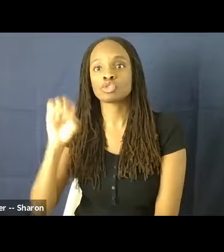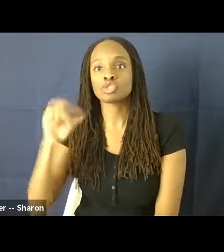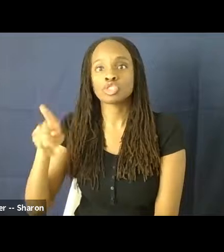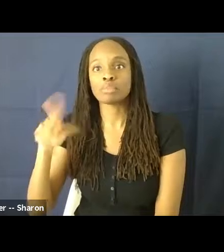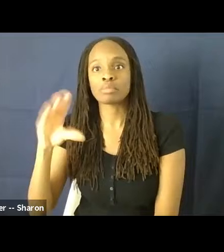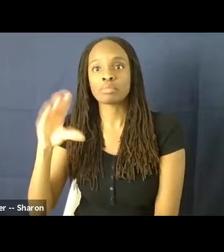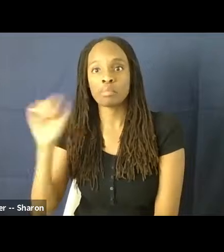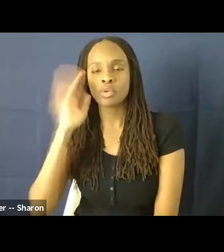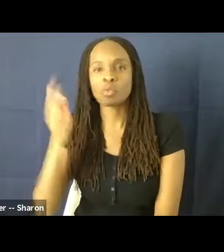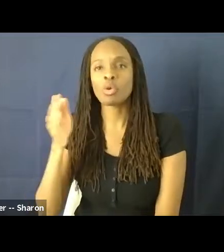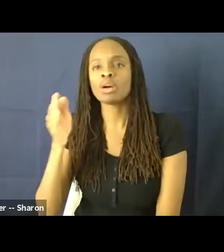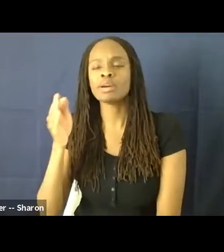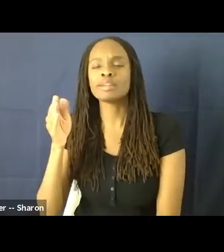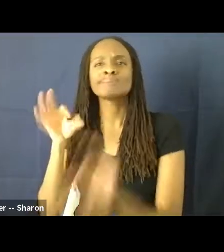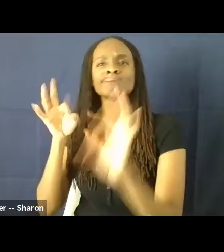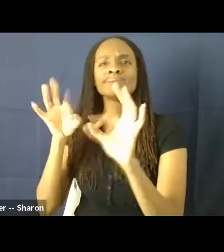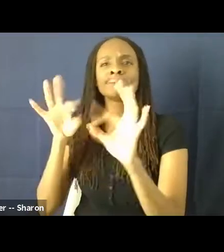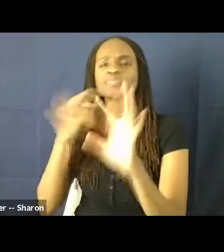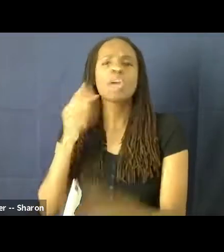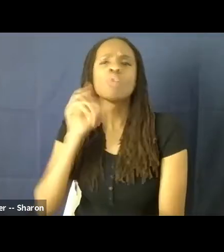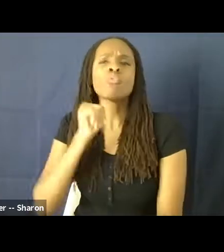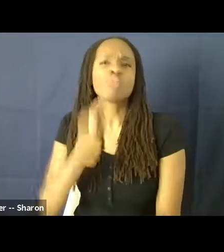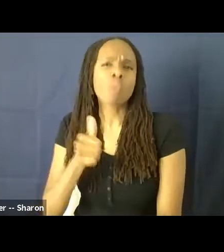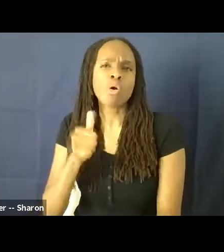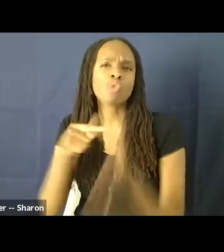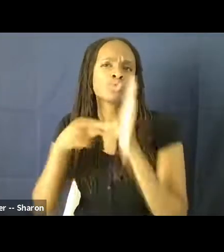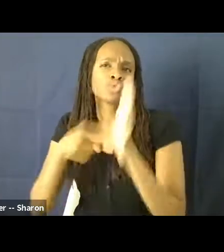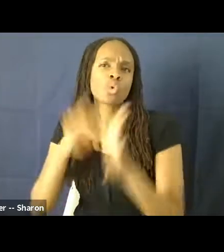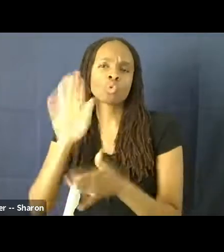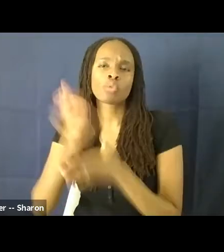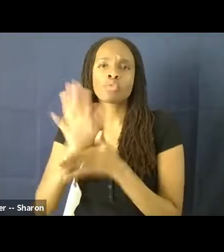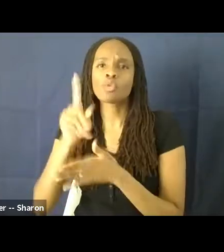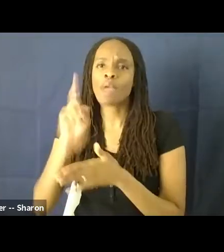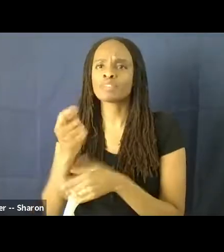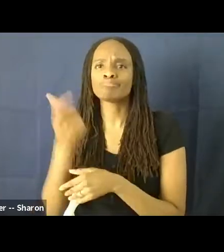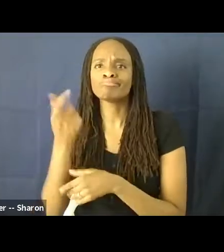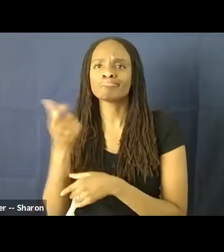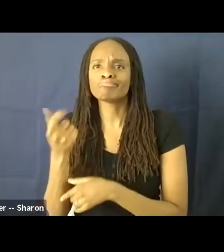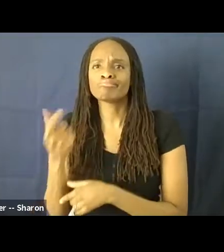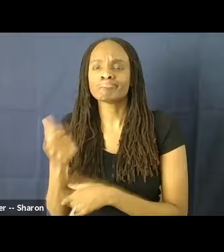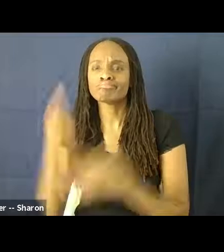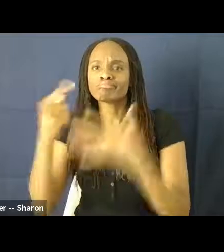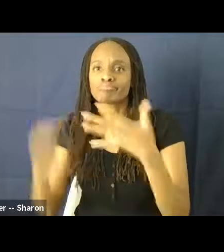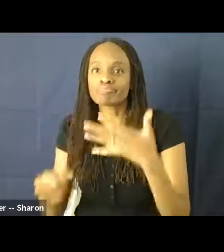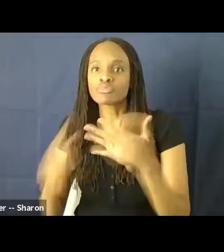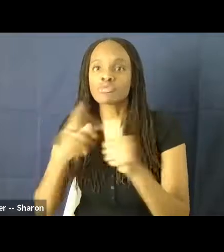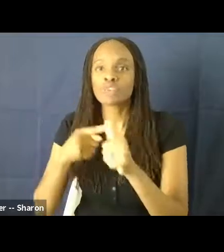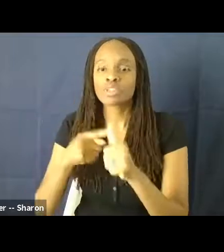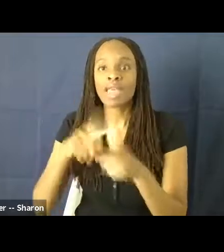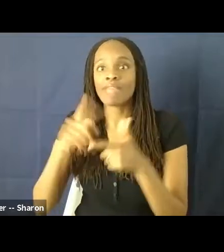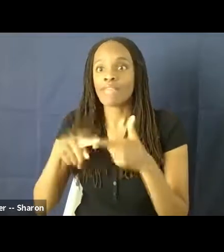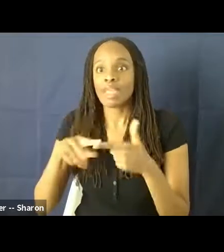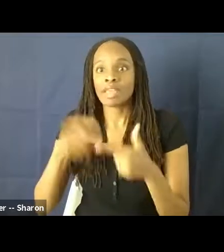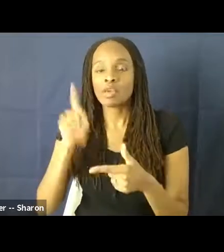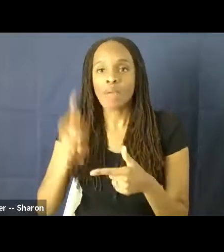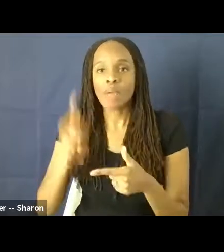and say, oh, we're not going to show your movie unless you take this out and this out. So really, it became really expensive to have to make a new movie and slice together